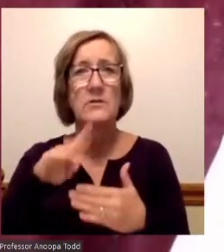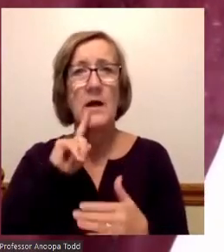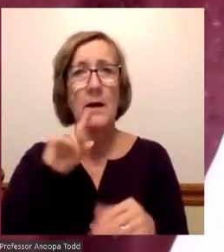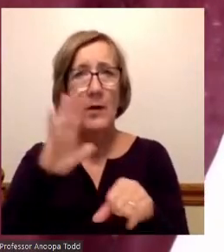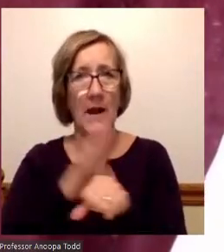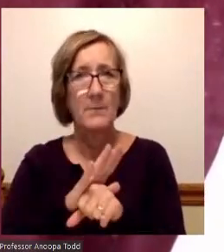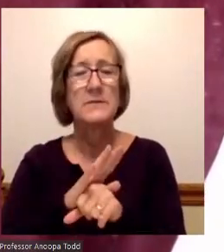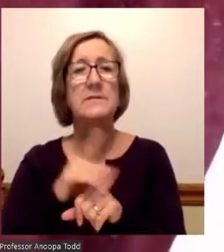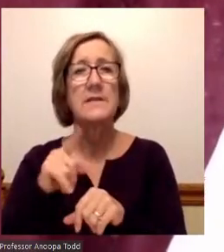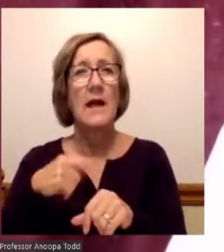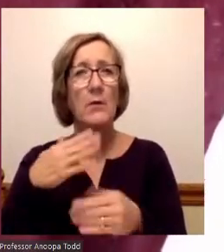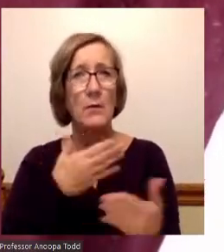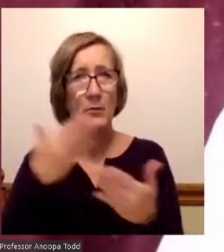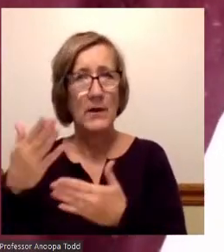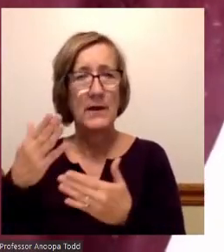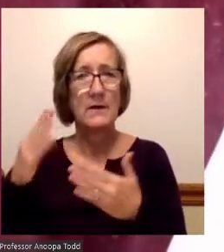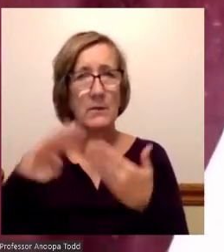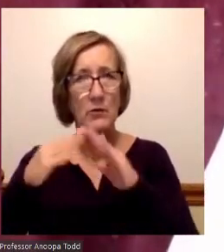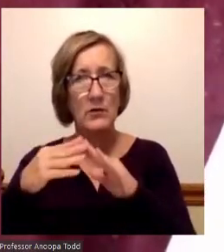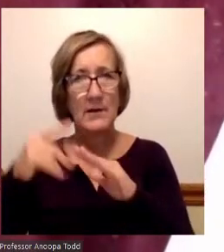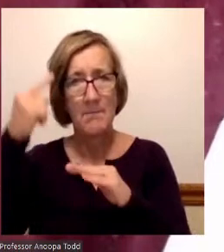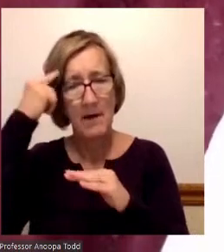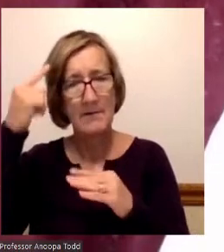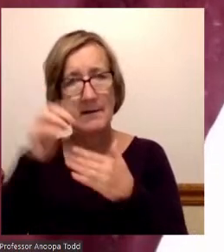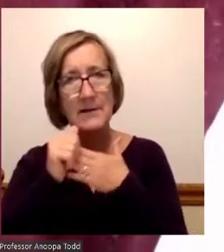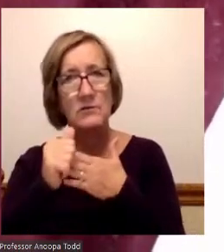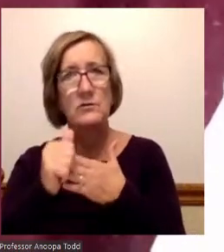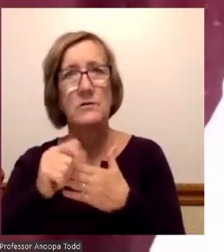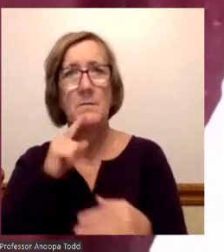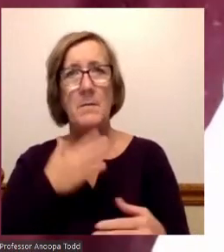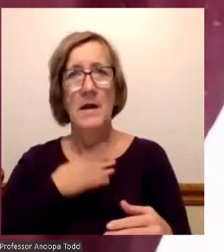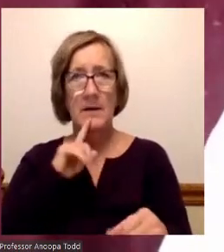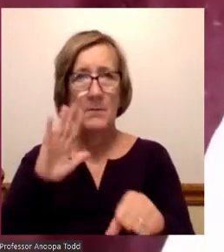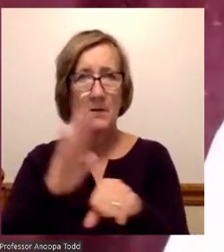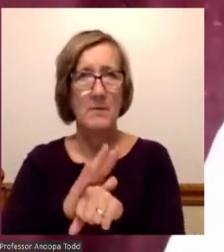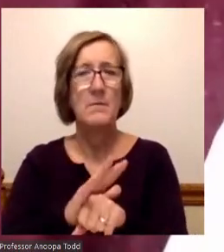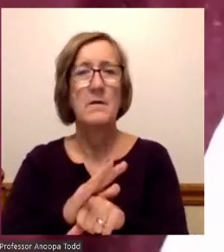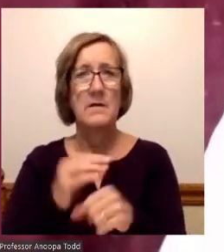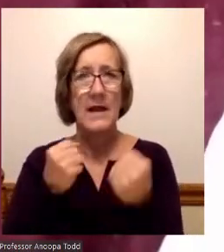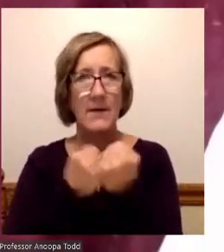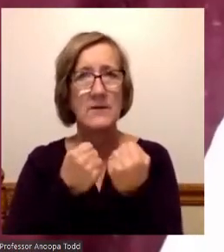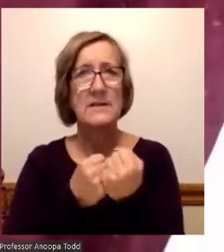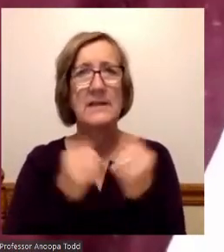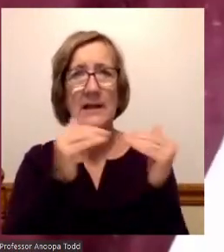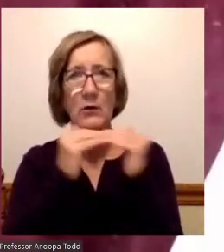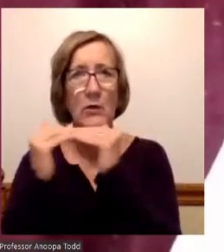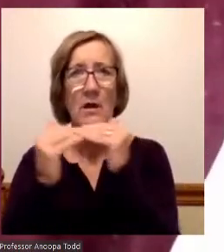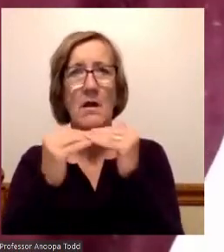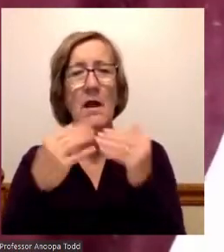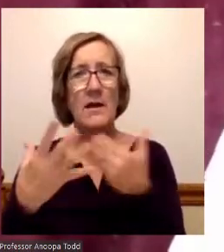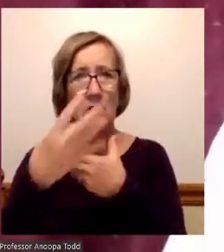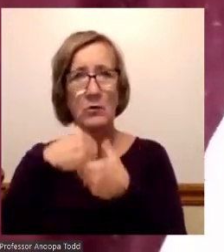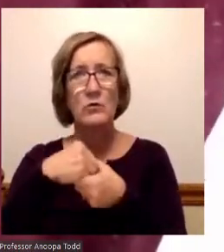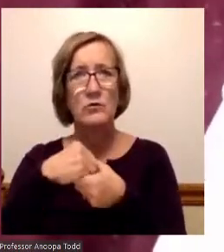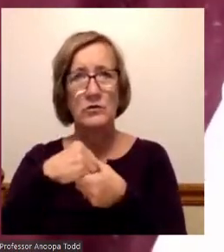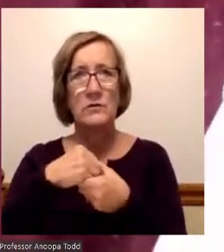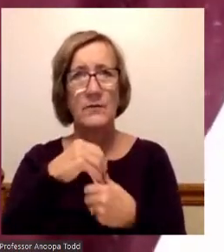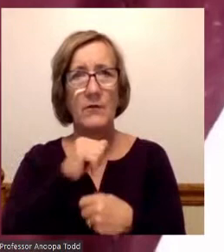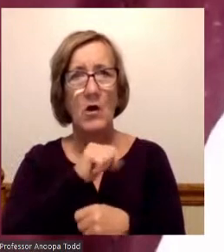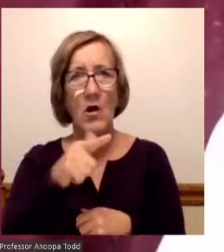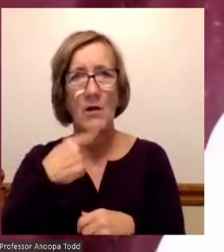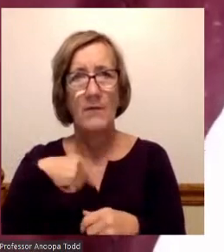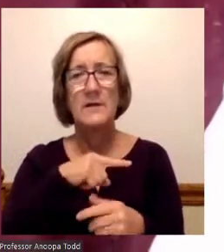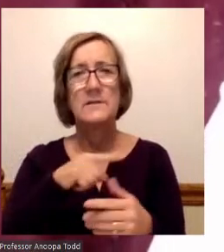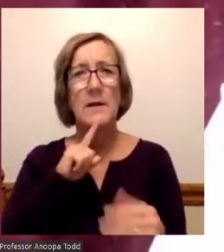-minded leadership to the job with my commitment to providing integrity, advocacy, equity, and inclusion to this role. I am